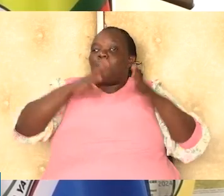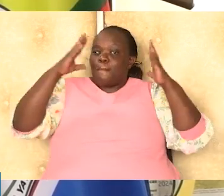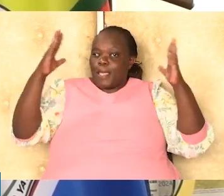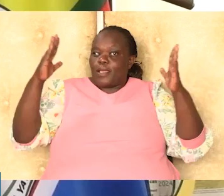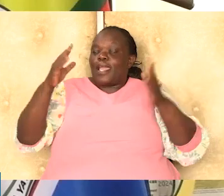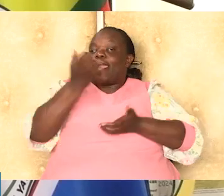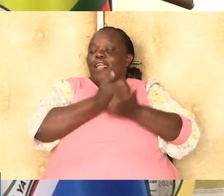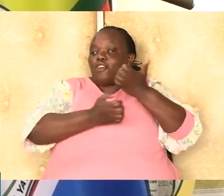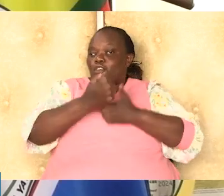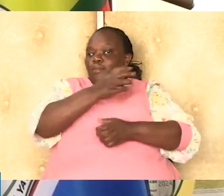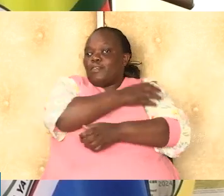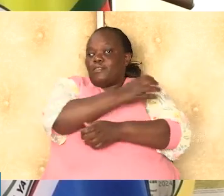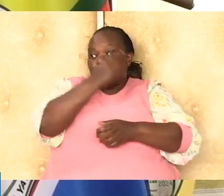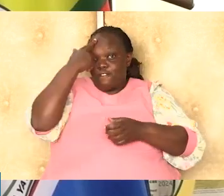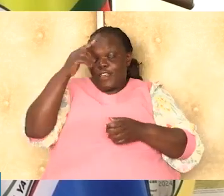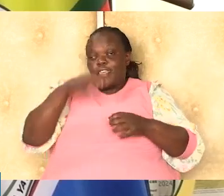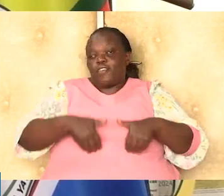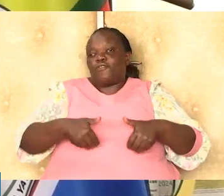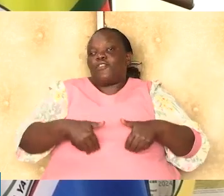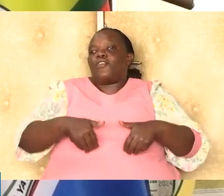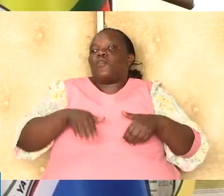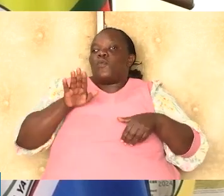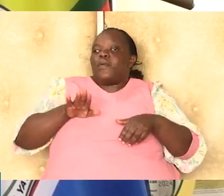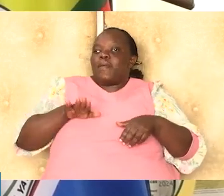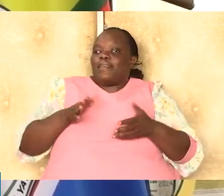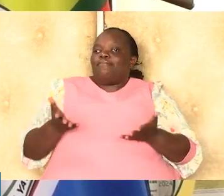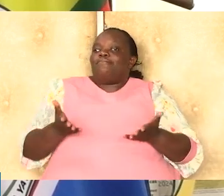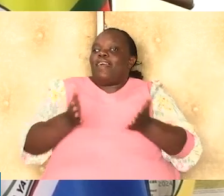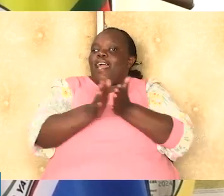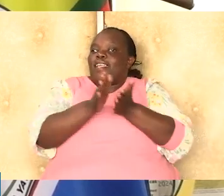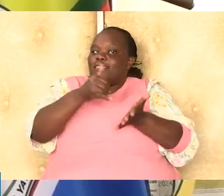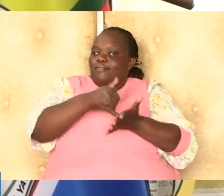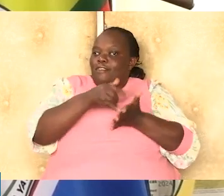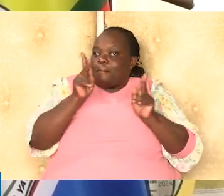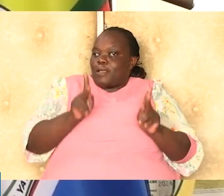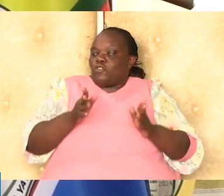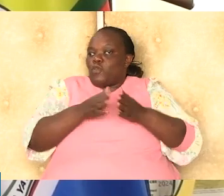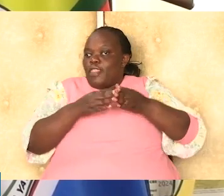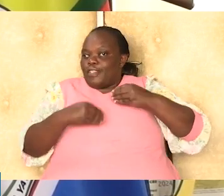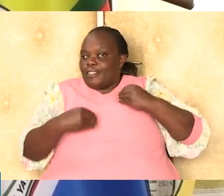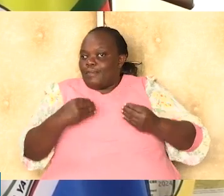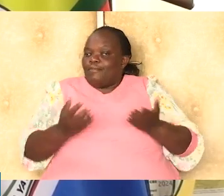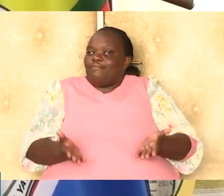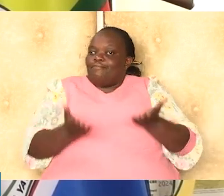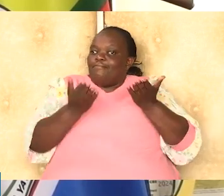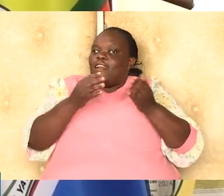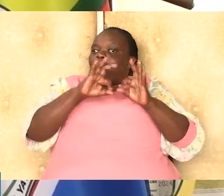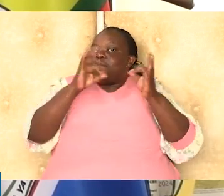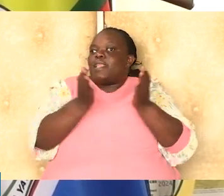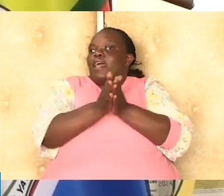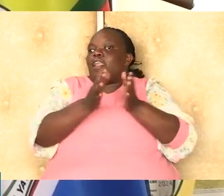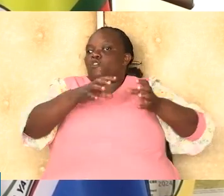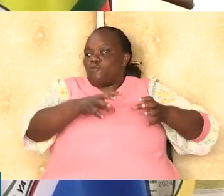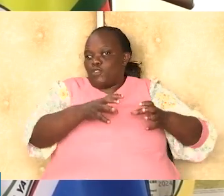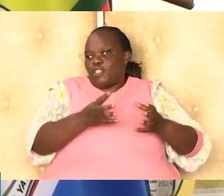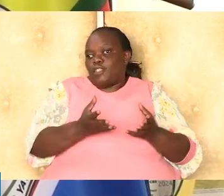of economic empowerment for the youth, artisans and women, and including people with disabilities, uplifting families and communities.